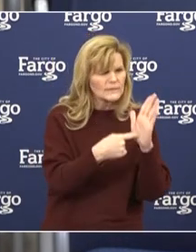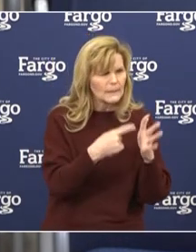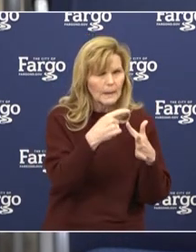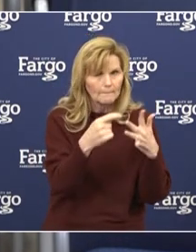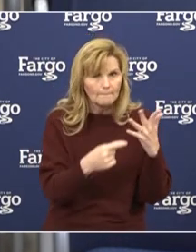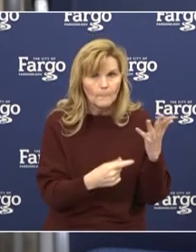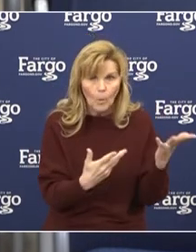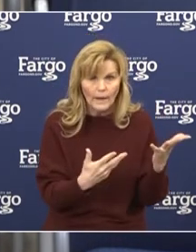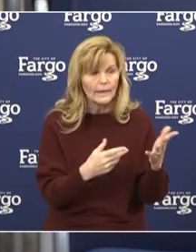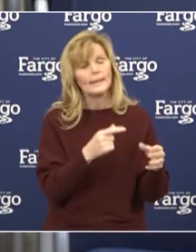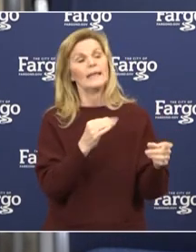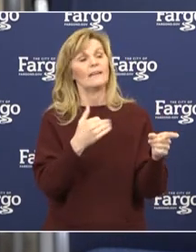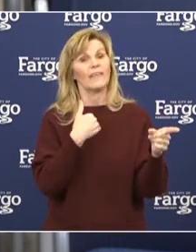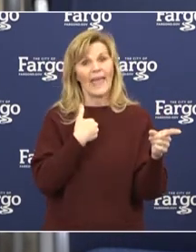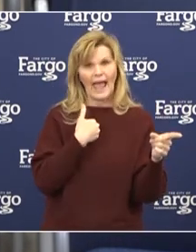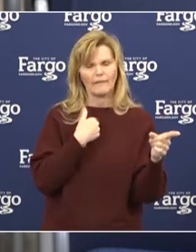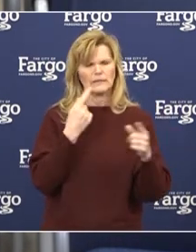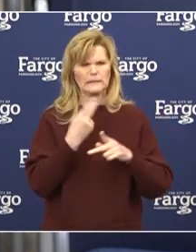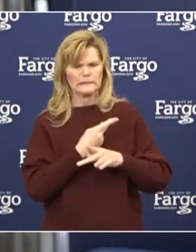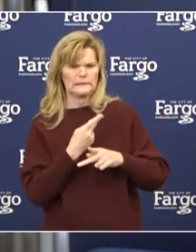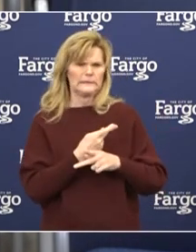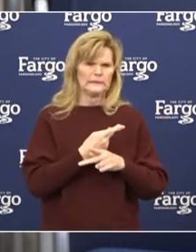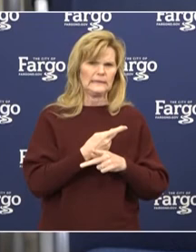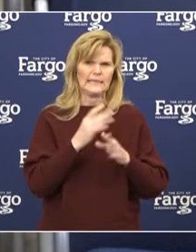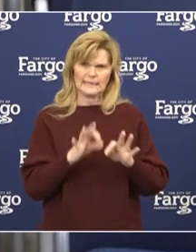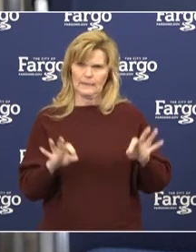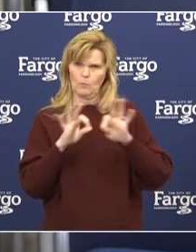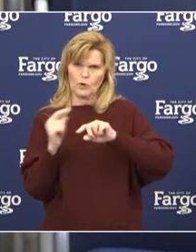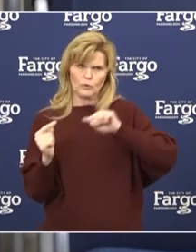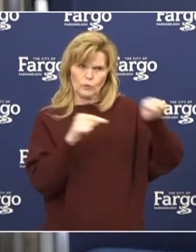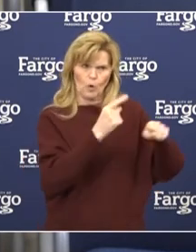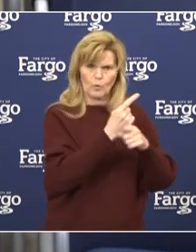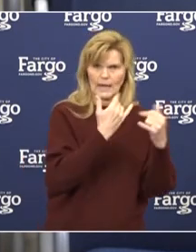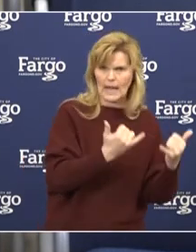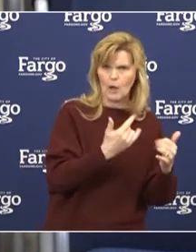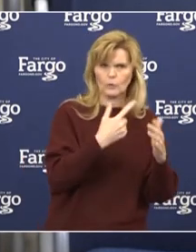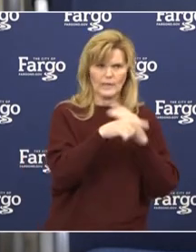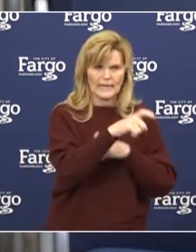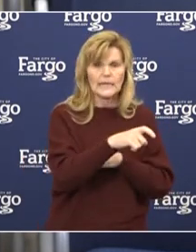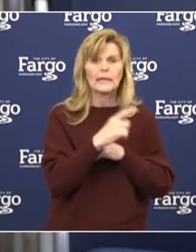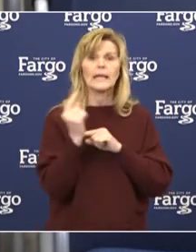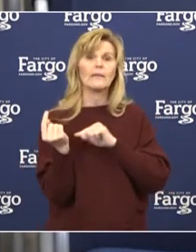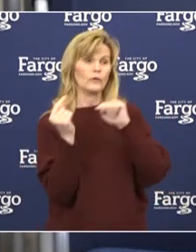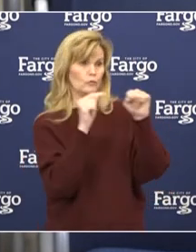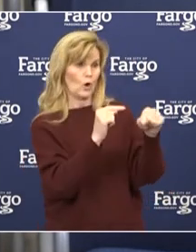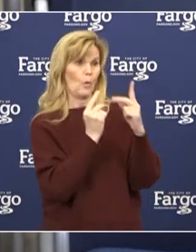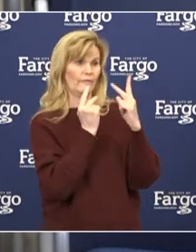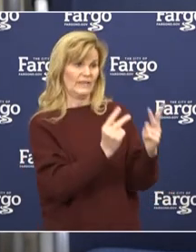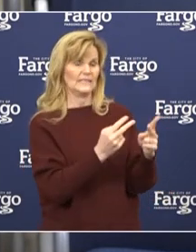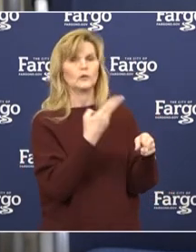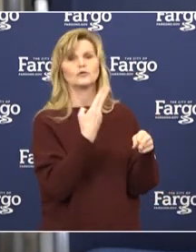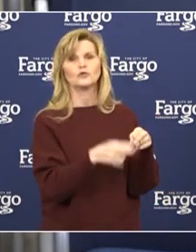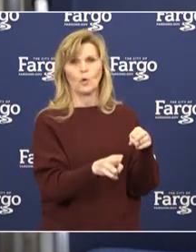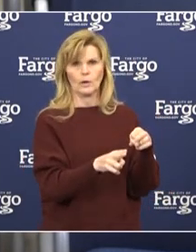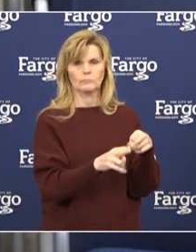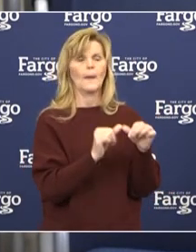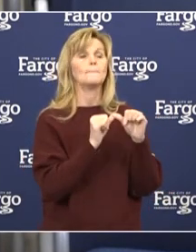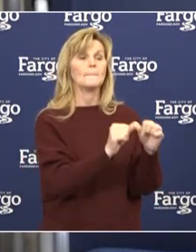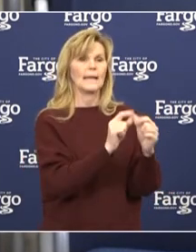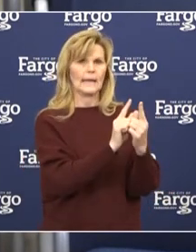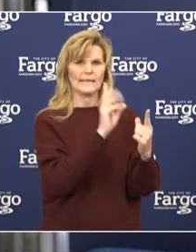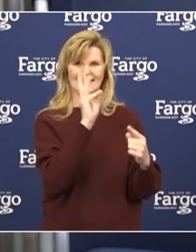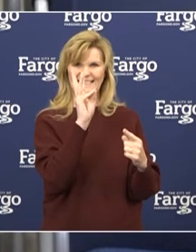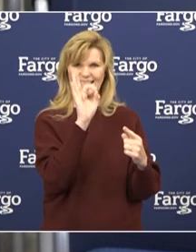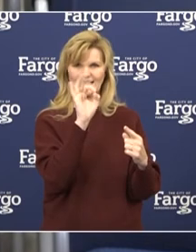if so, you need to evaluate whether you need to visit at that time. Keep the visits short and maintain that six-foot distancing,